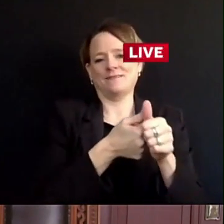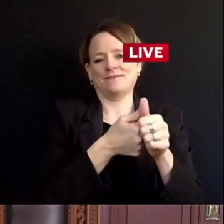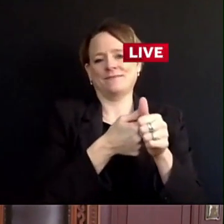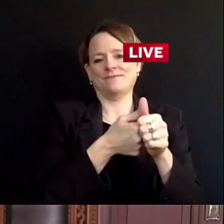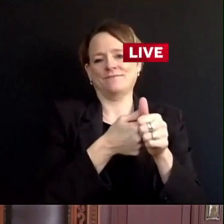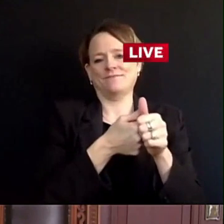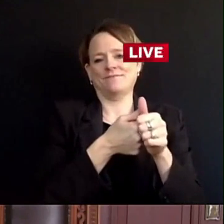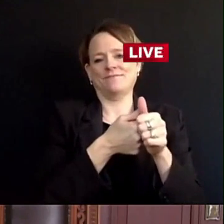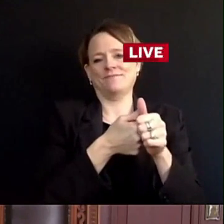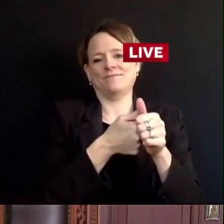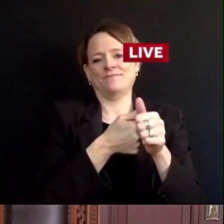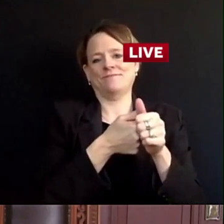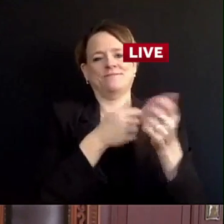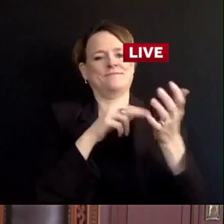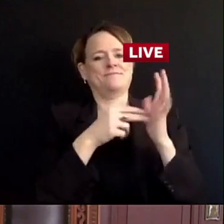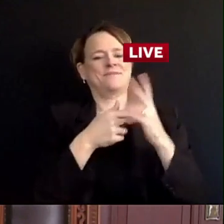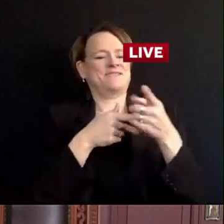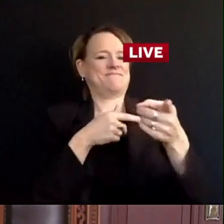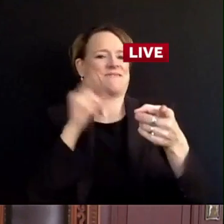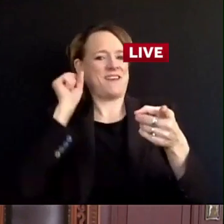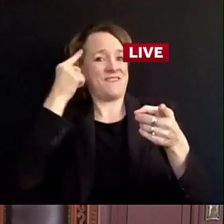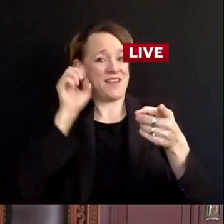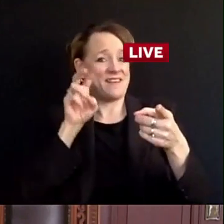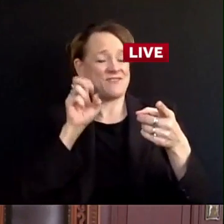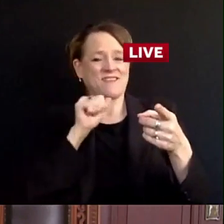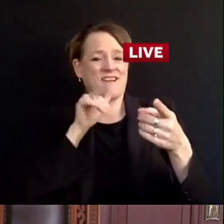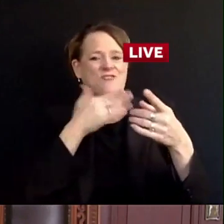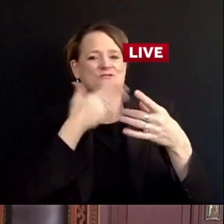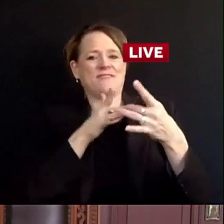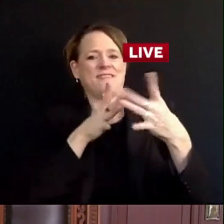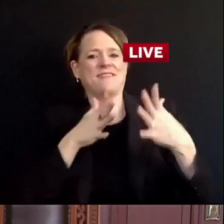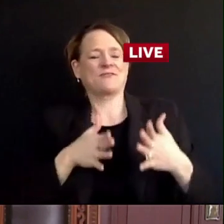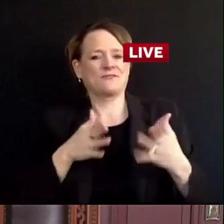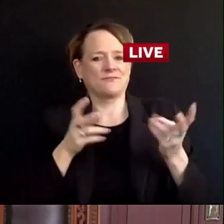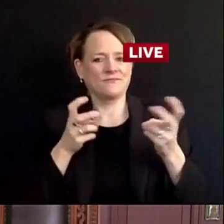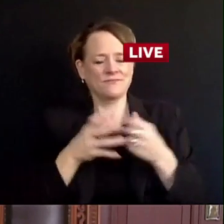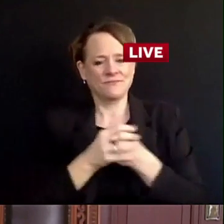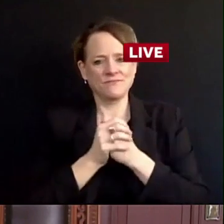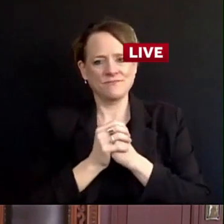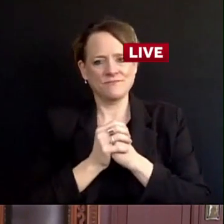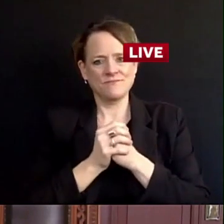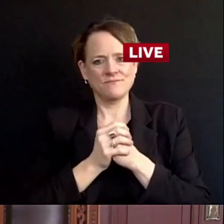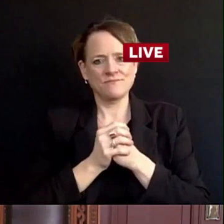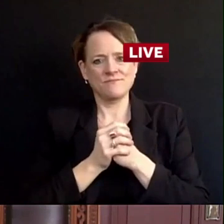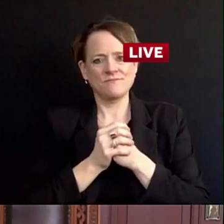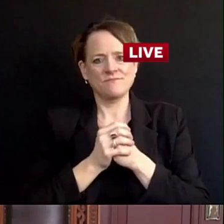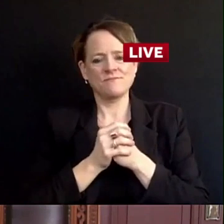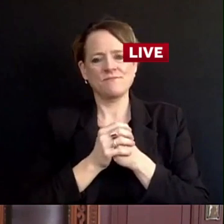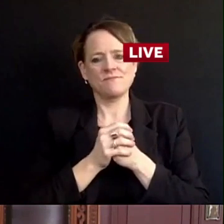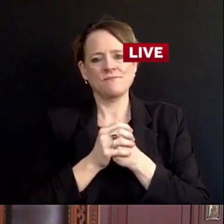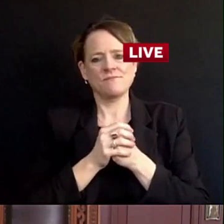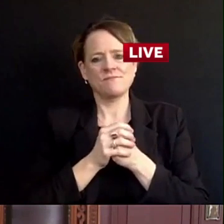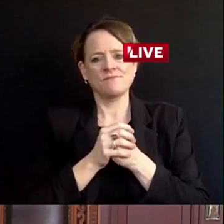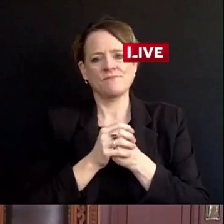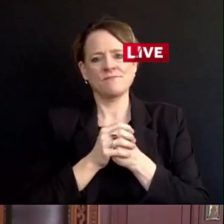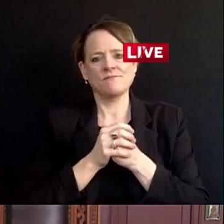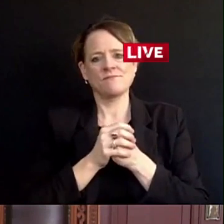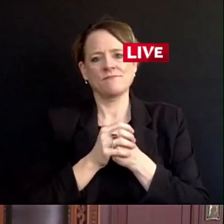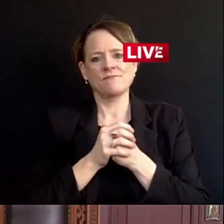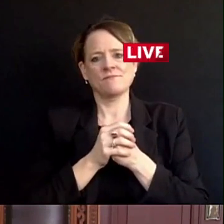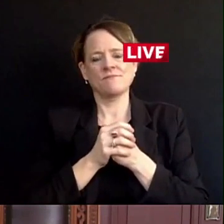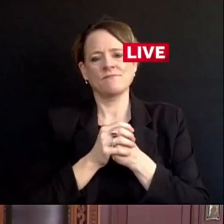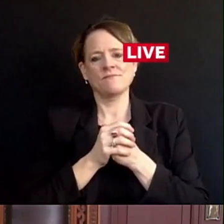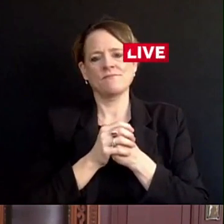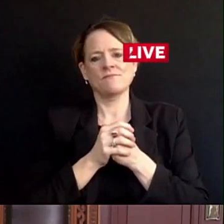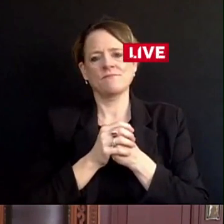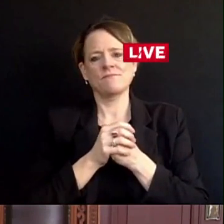Wisconsin believe that mask wearing is important when we see the president, he's coming into Green Bay today,